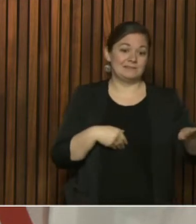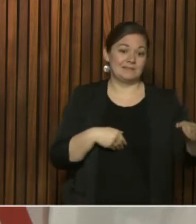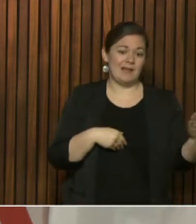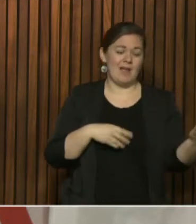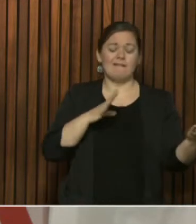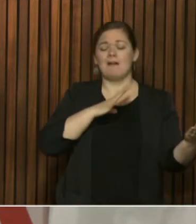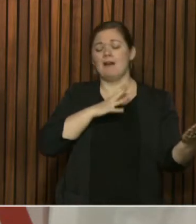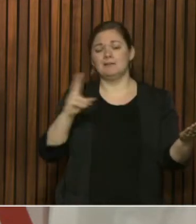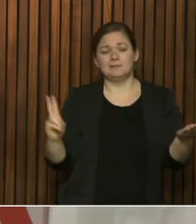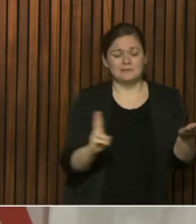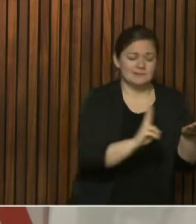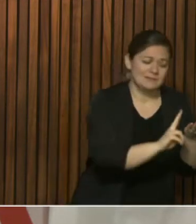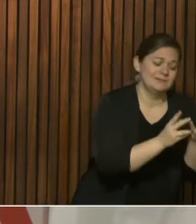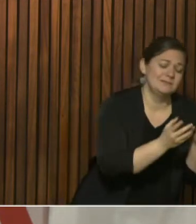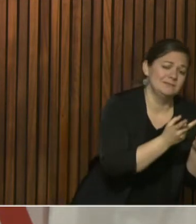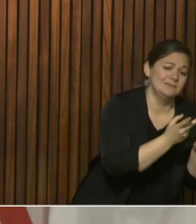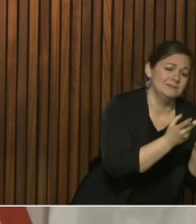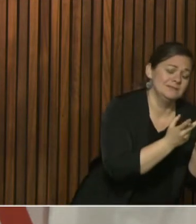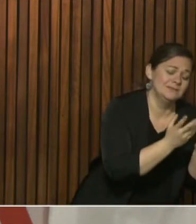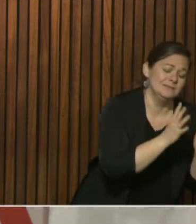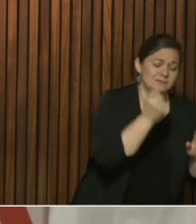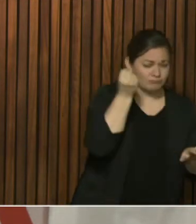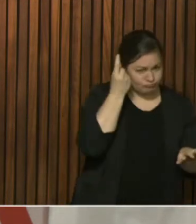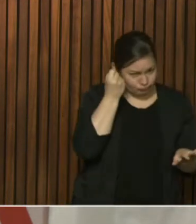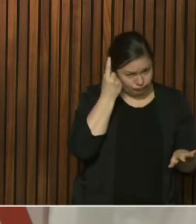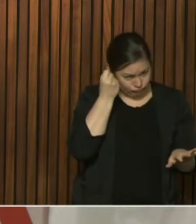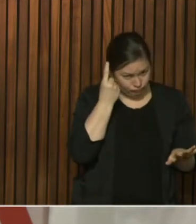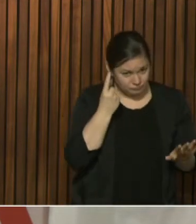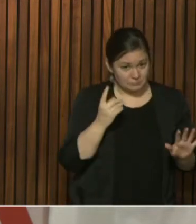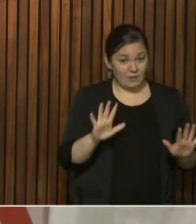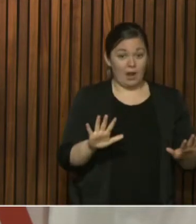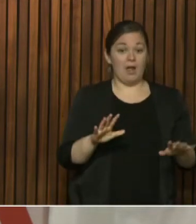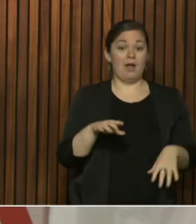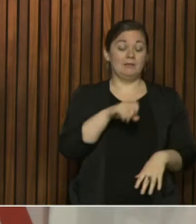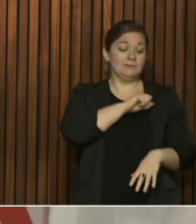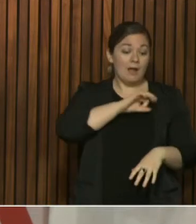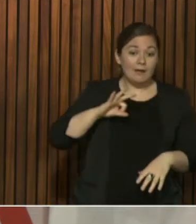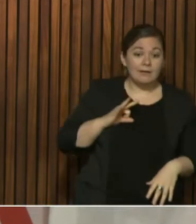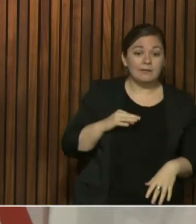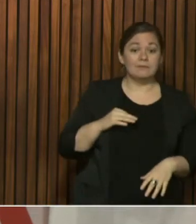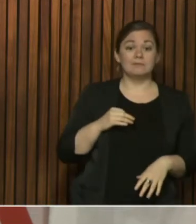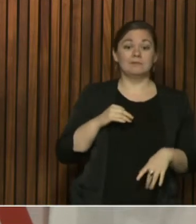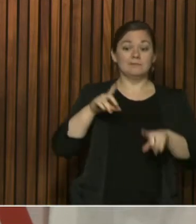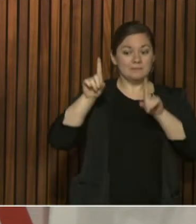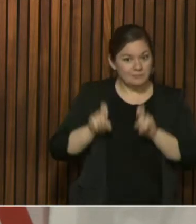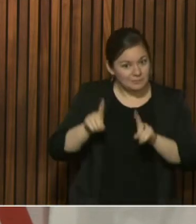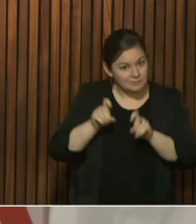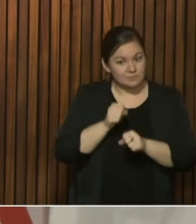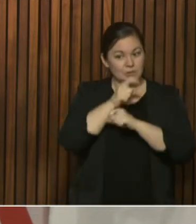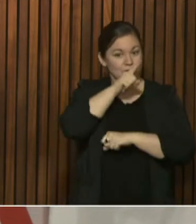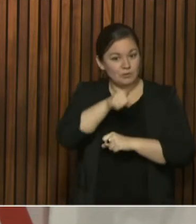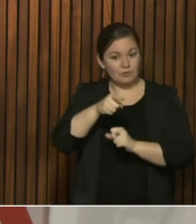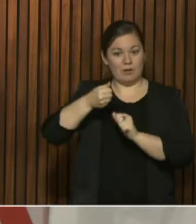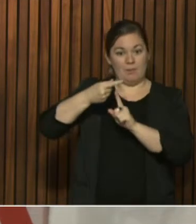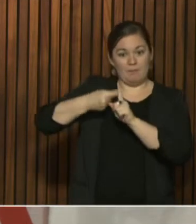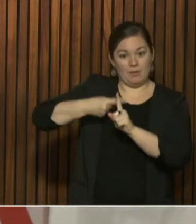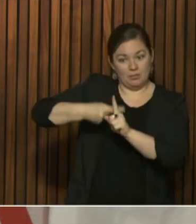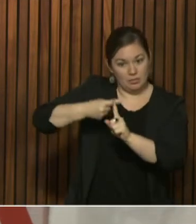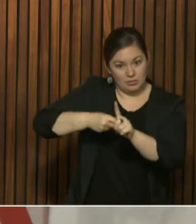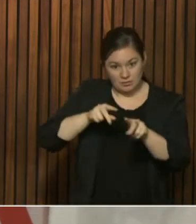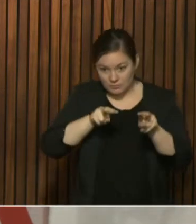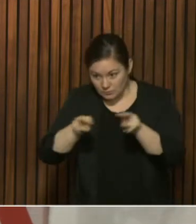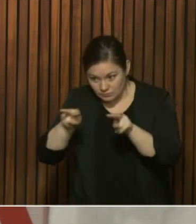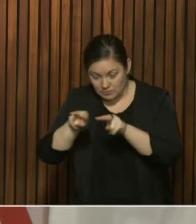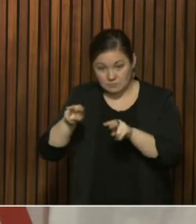Screening everybody coming in, all the staff, twice a day, including the temperature. Screening the residents twice a day,